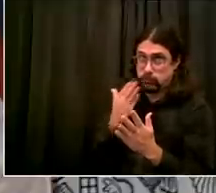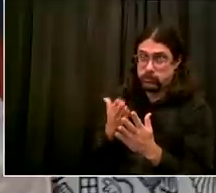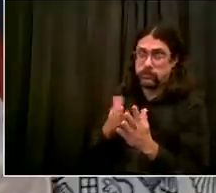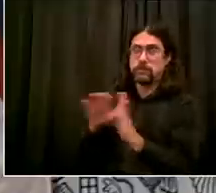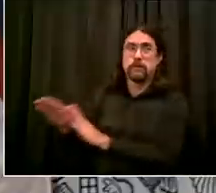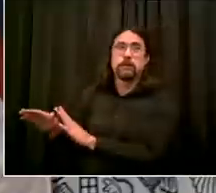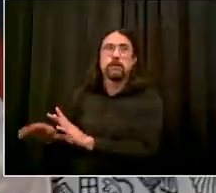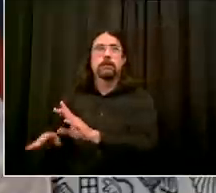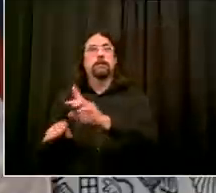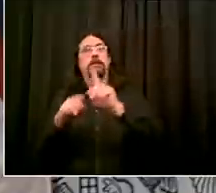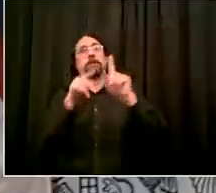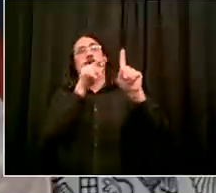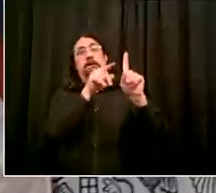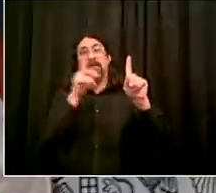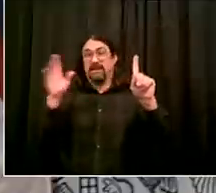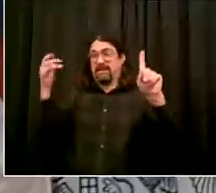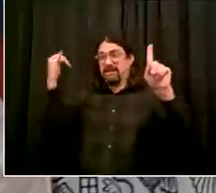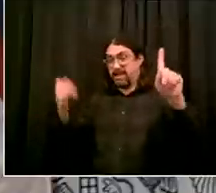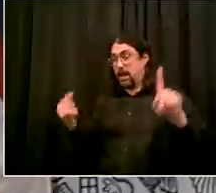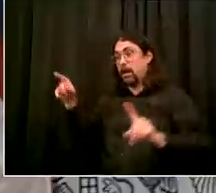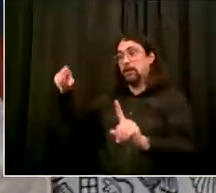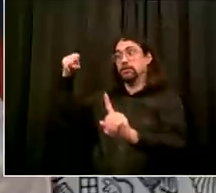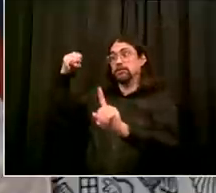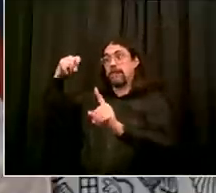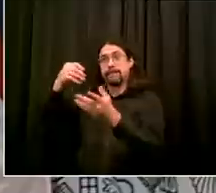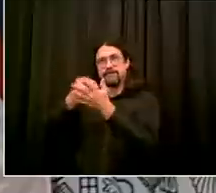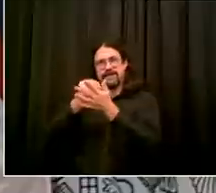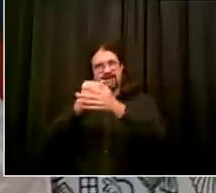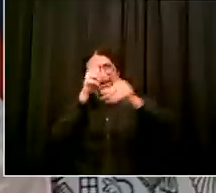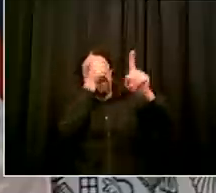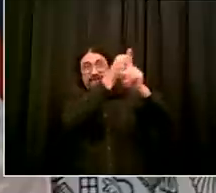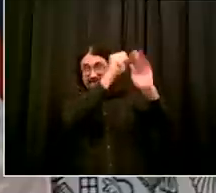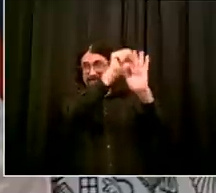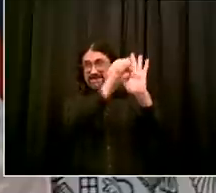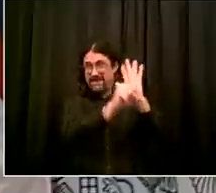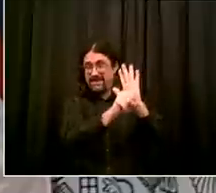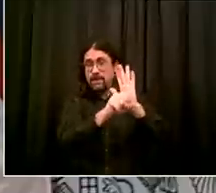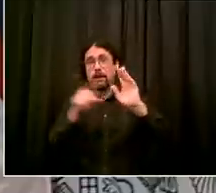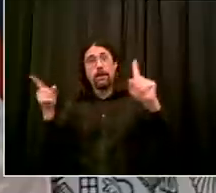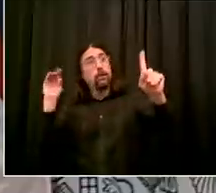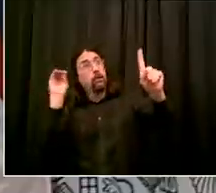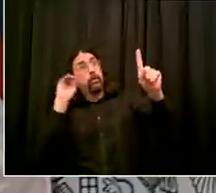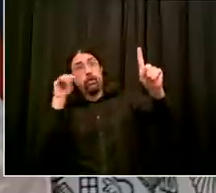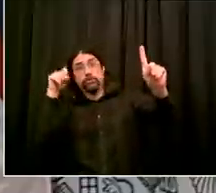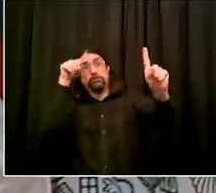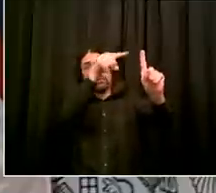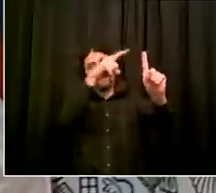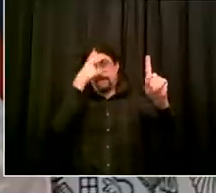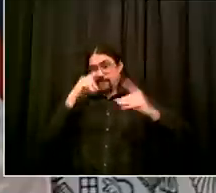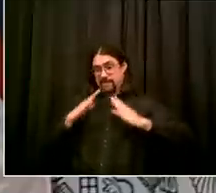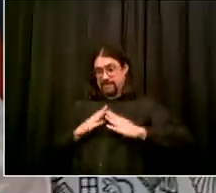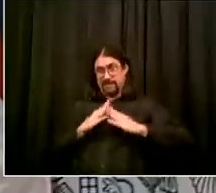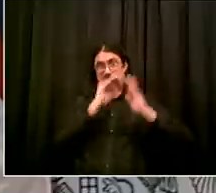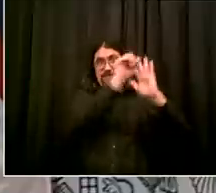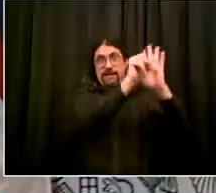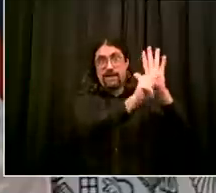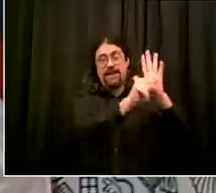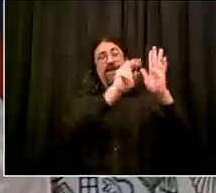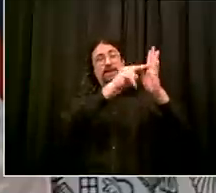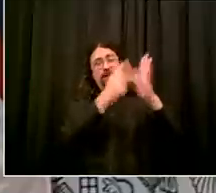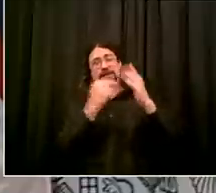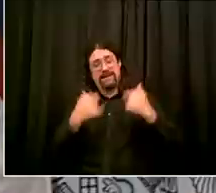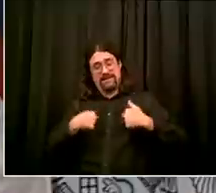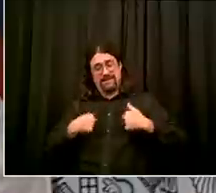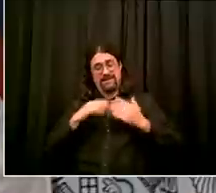easily and then even more the following fiscal year so here is your simple explanation two